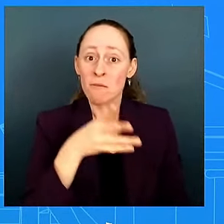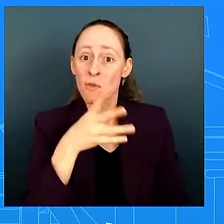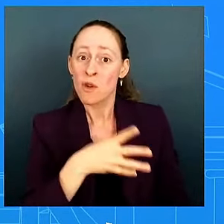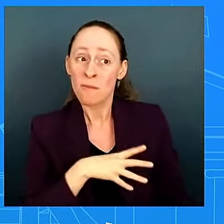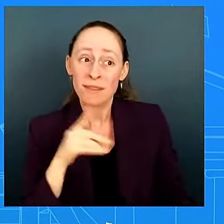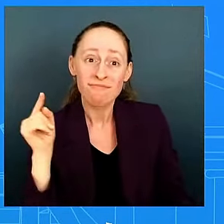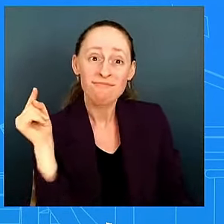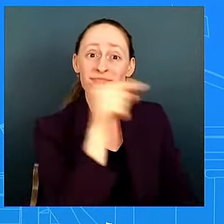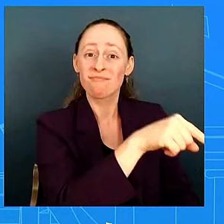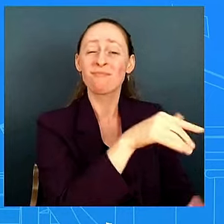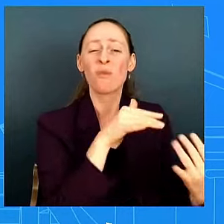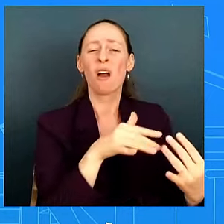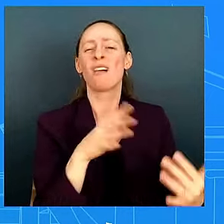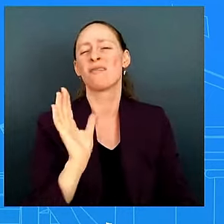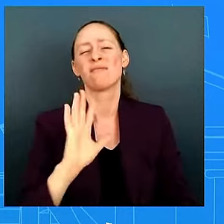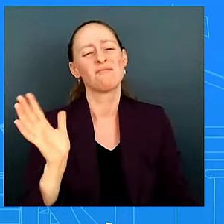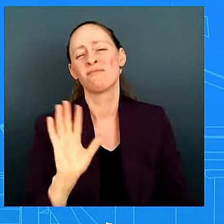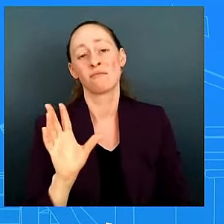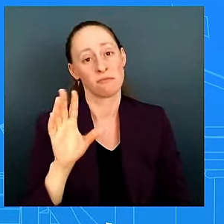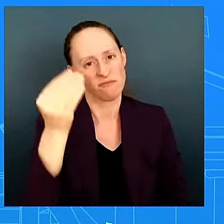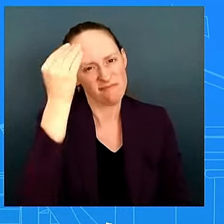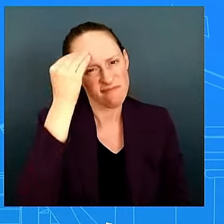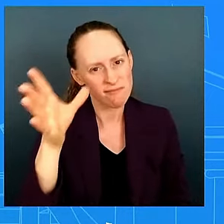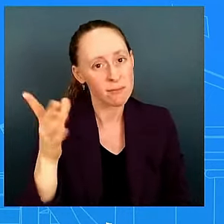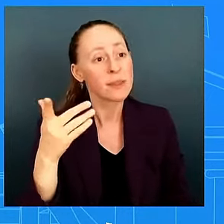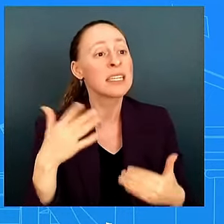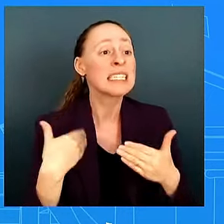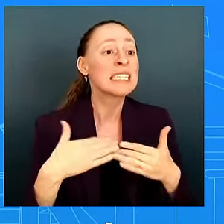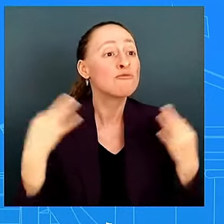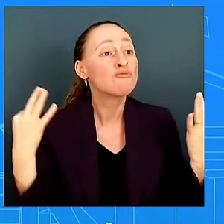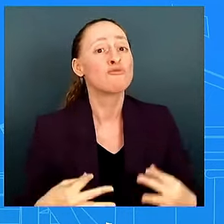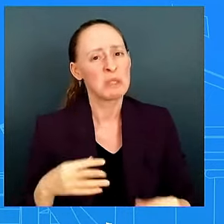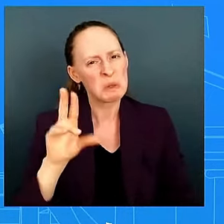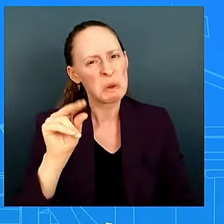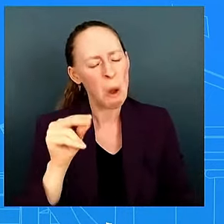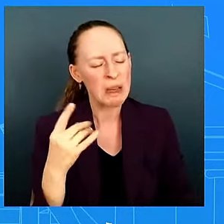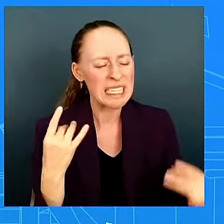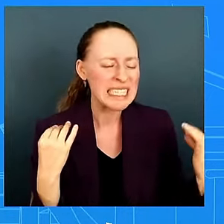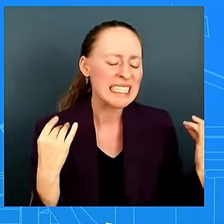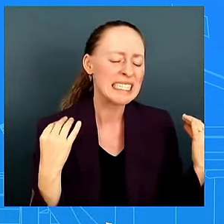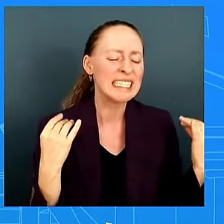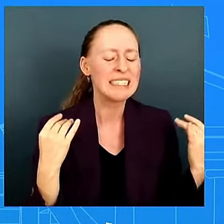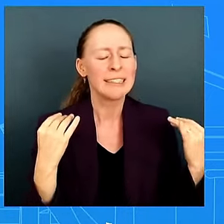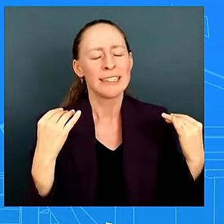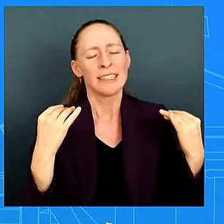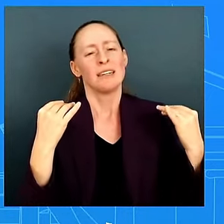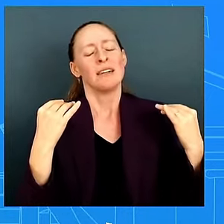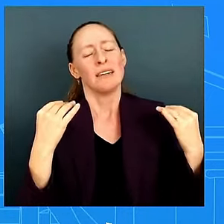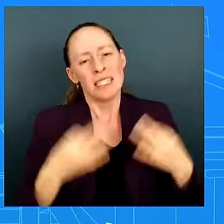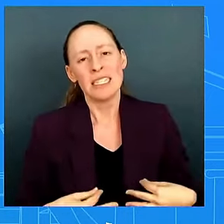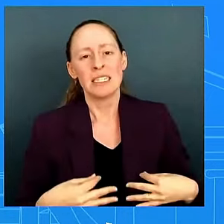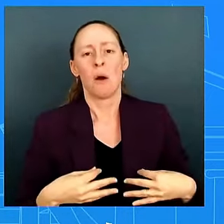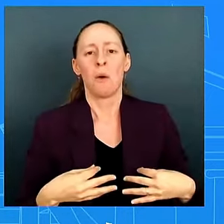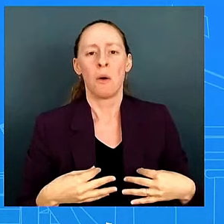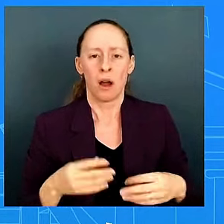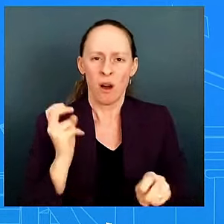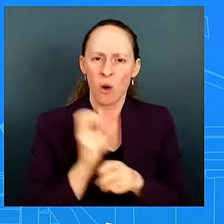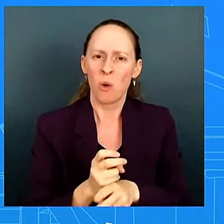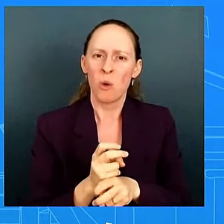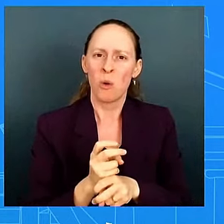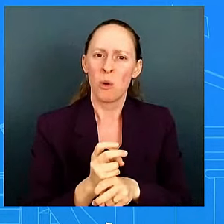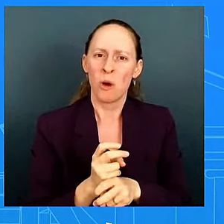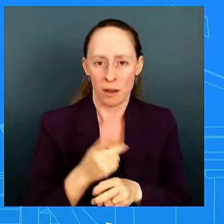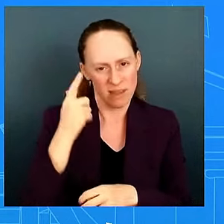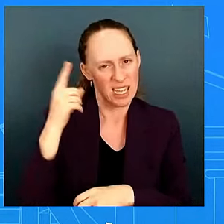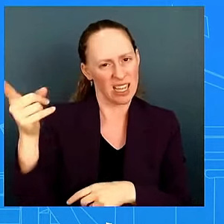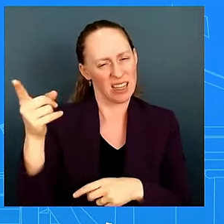it is not an easy decision to make uh but he's the president and commander in chief and he wanted to make sure that we got our